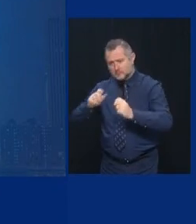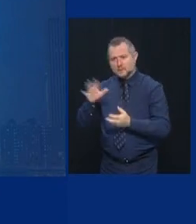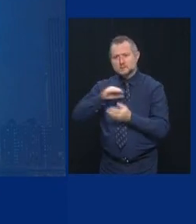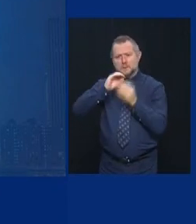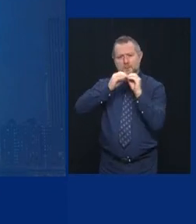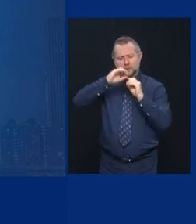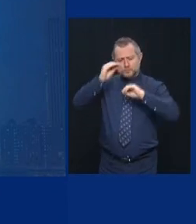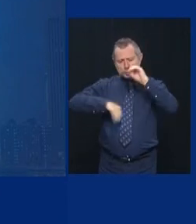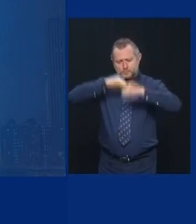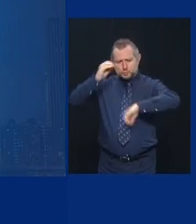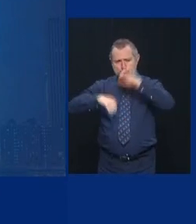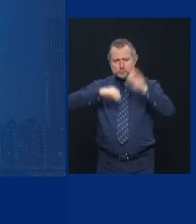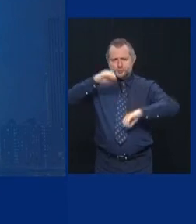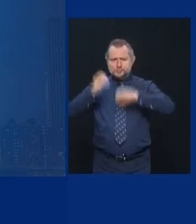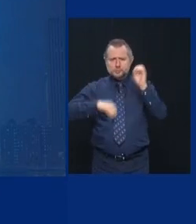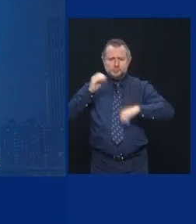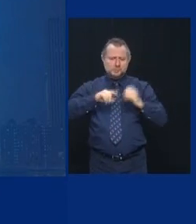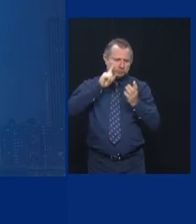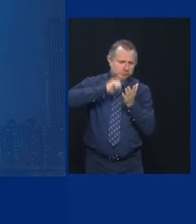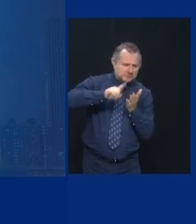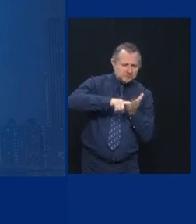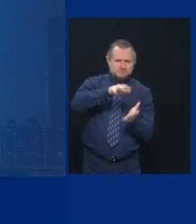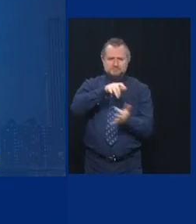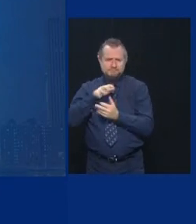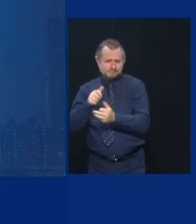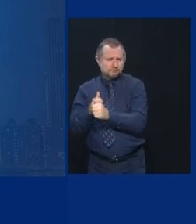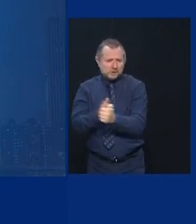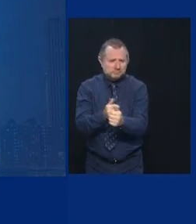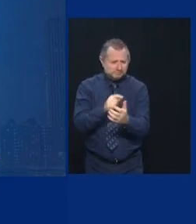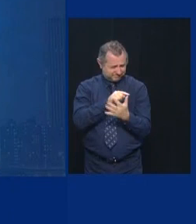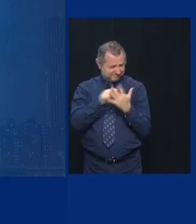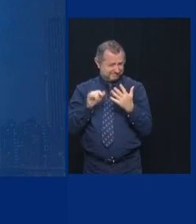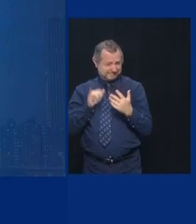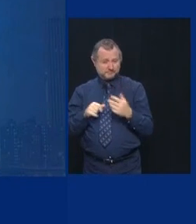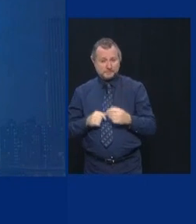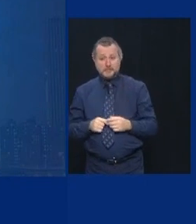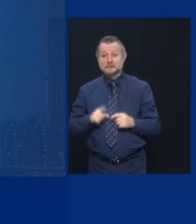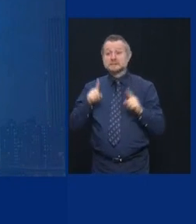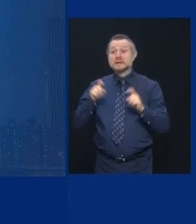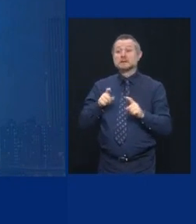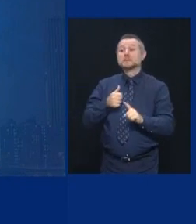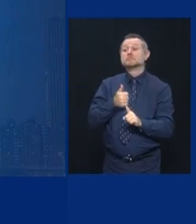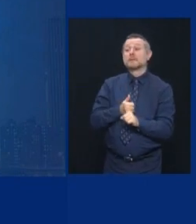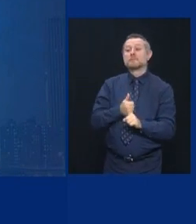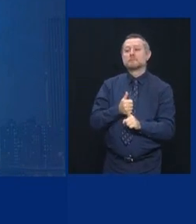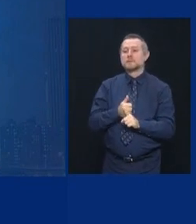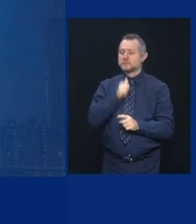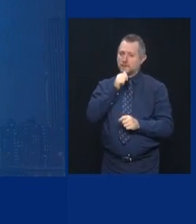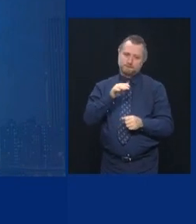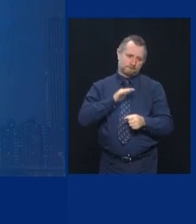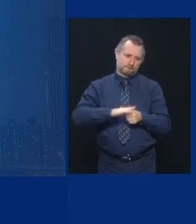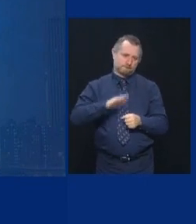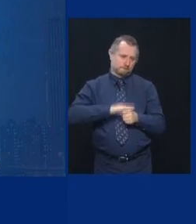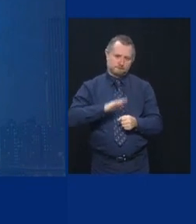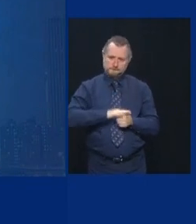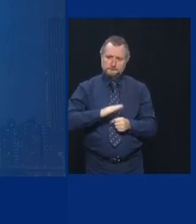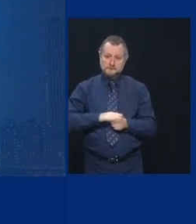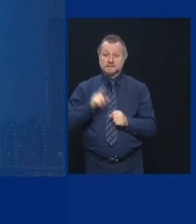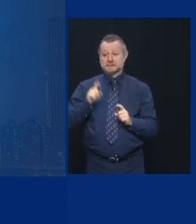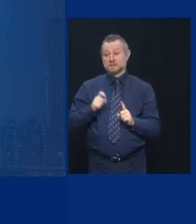Contact tracing off the testing. Testing in itself doesn't tell you anything, just that you have a problem.